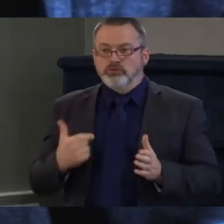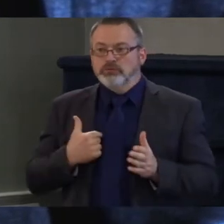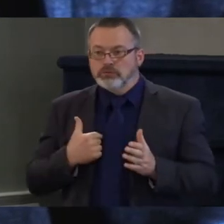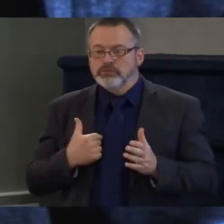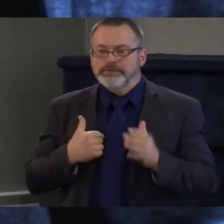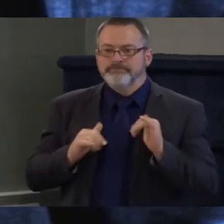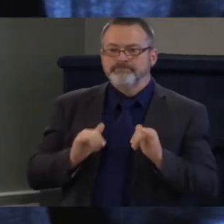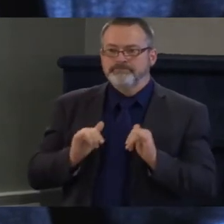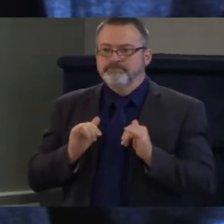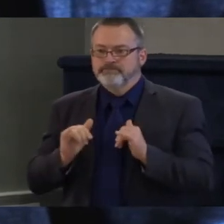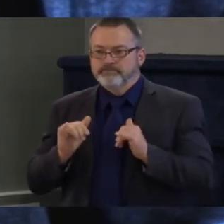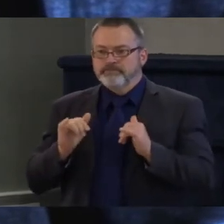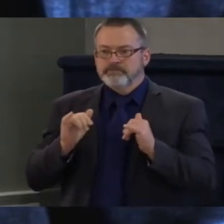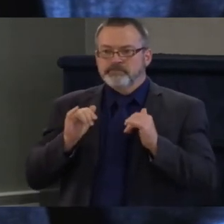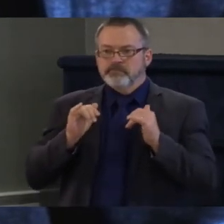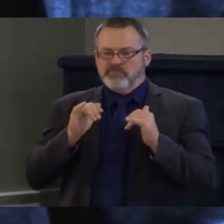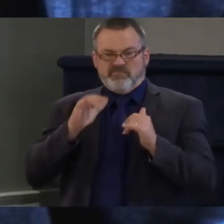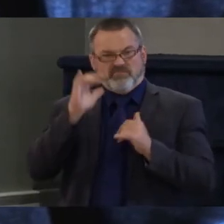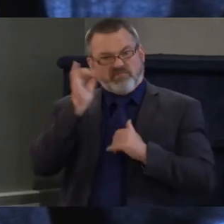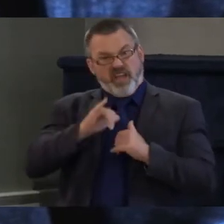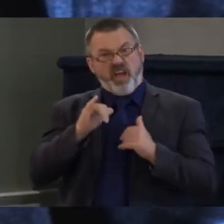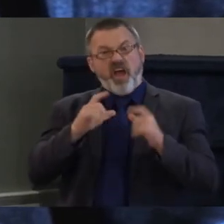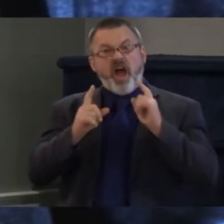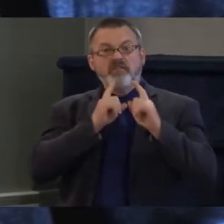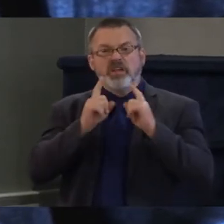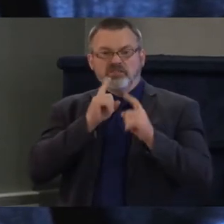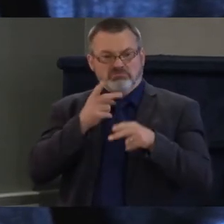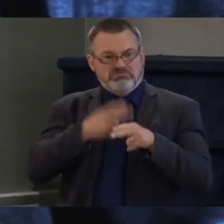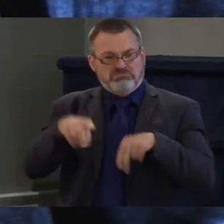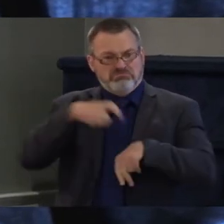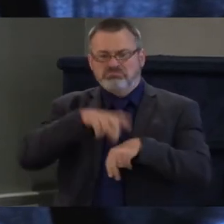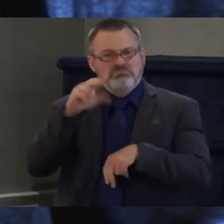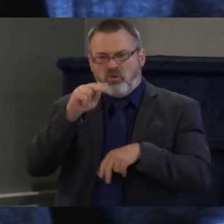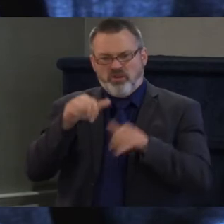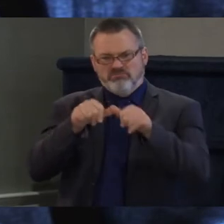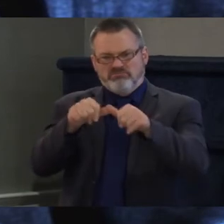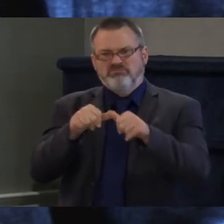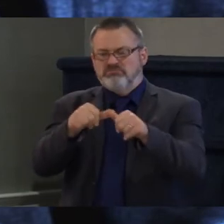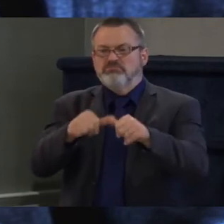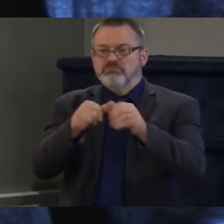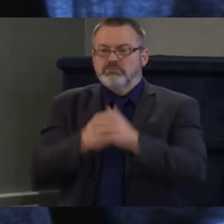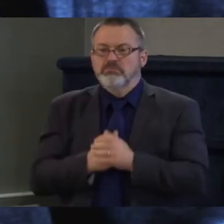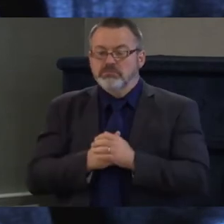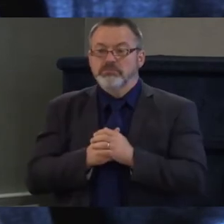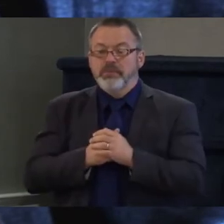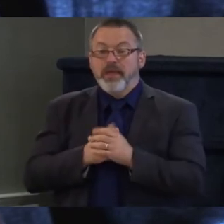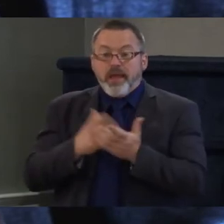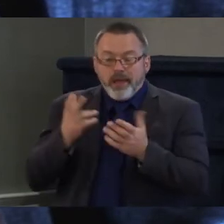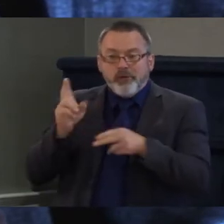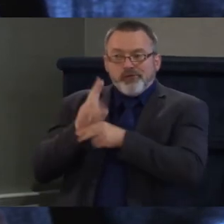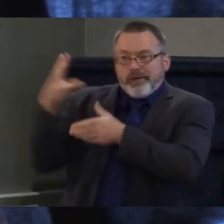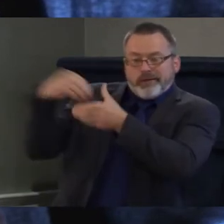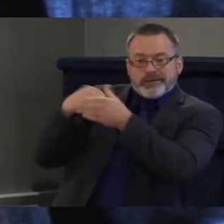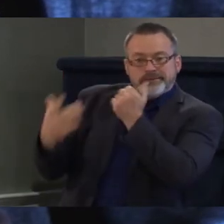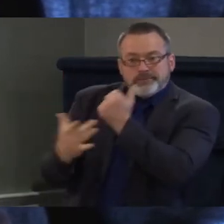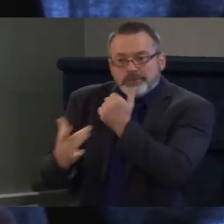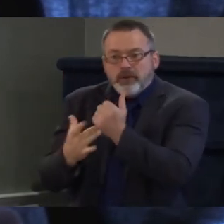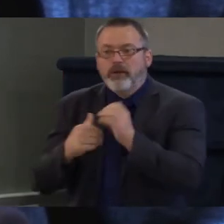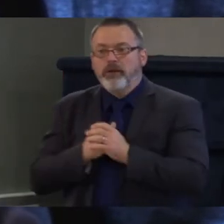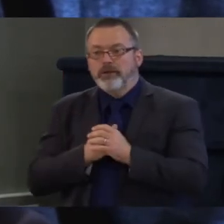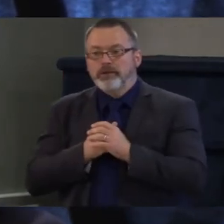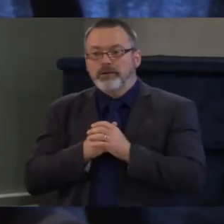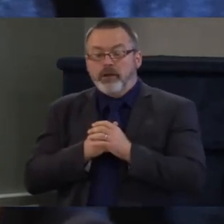ongoing conversation because as technology changes as the needs of the community change i want to be changing with you